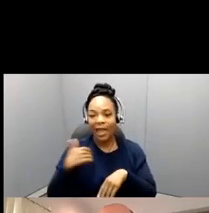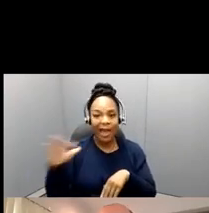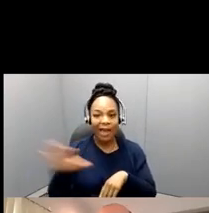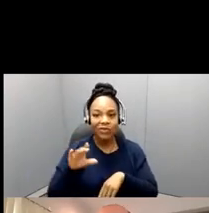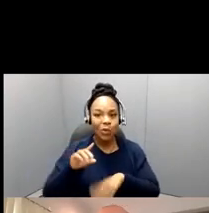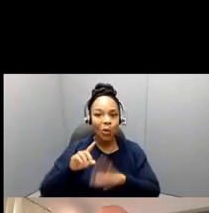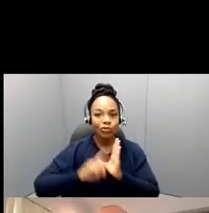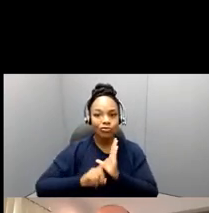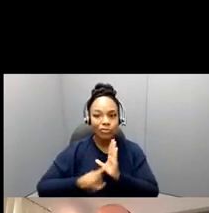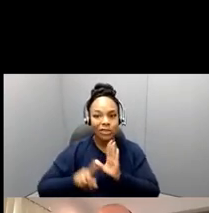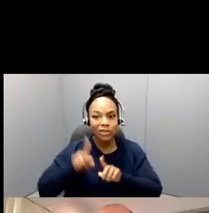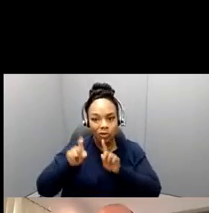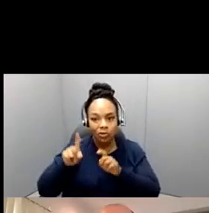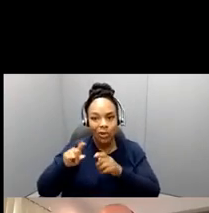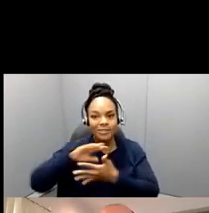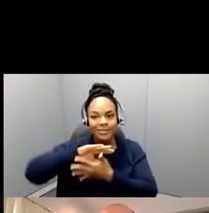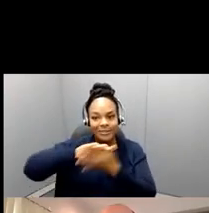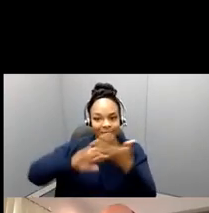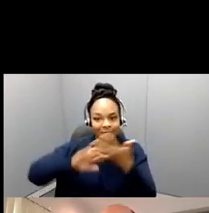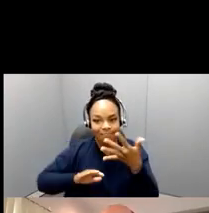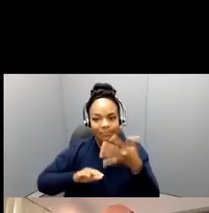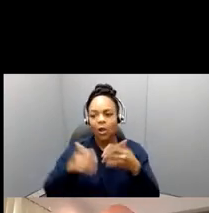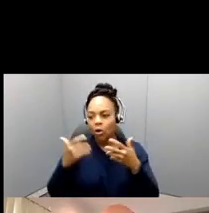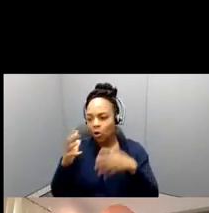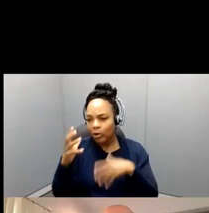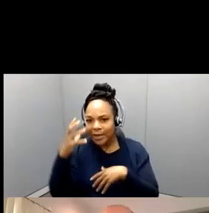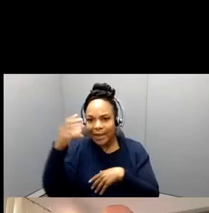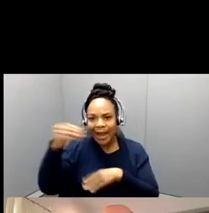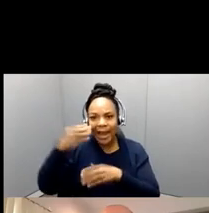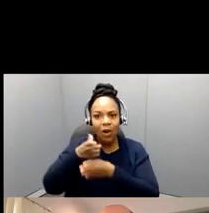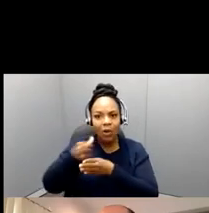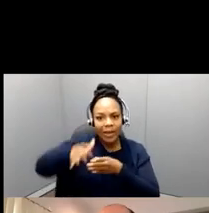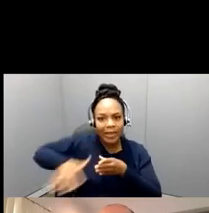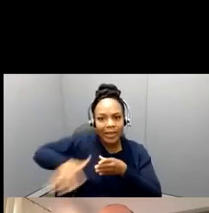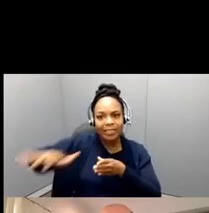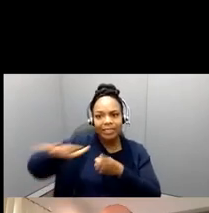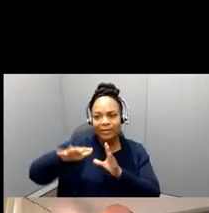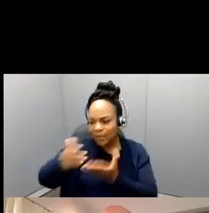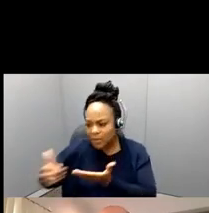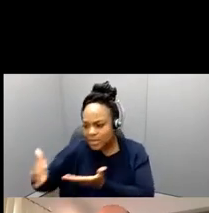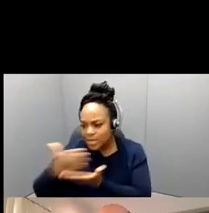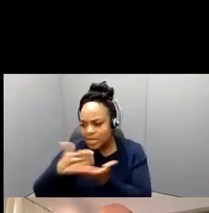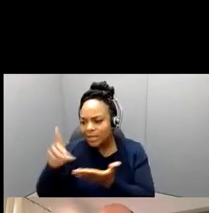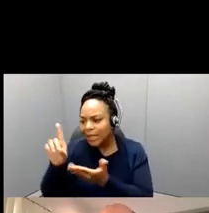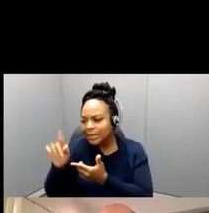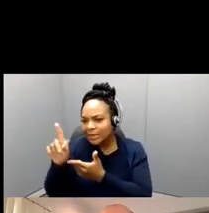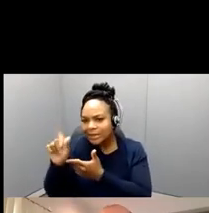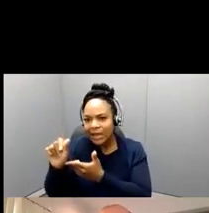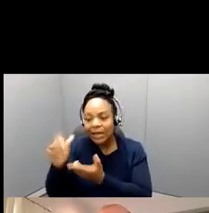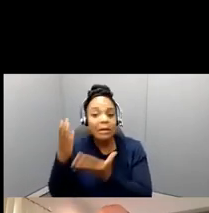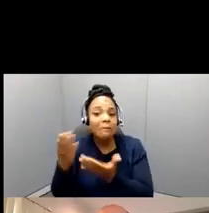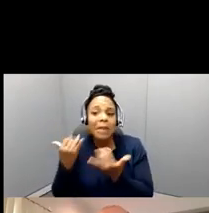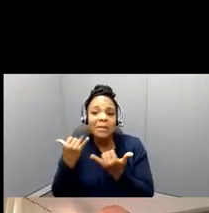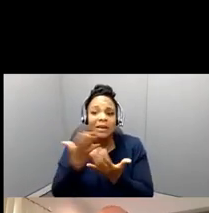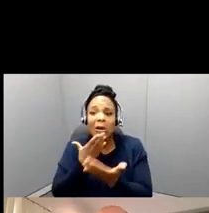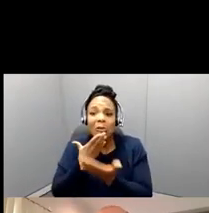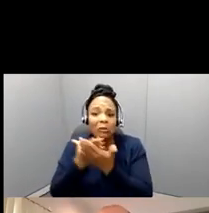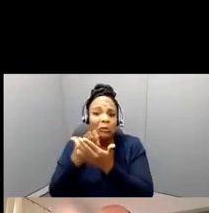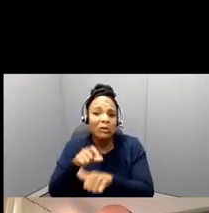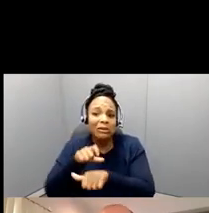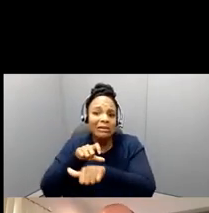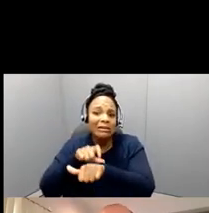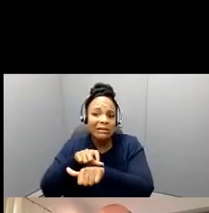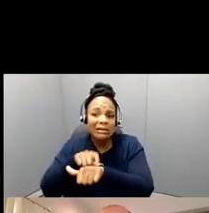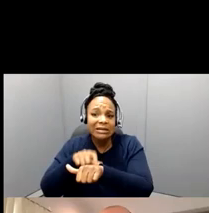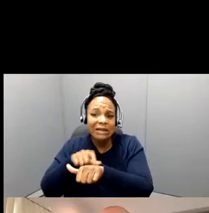collecting data, there's some preliminary findings, then, you know, this might be a good time to, to present that, this is your study, that you want this extra, you need this extra